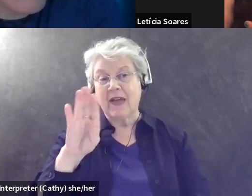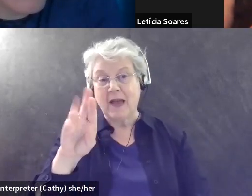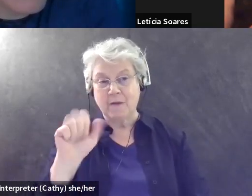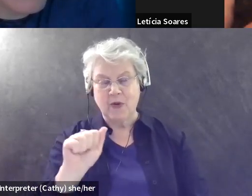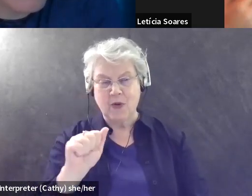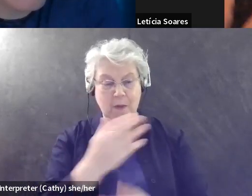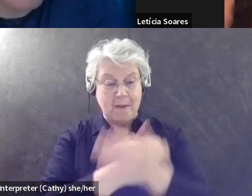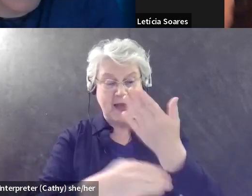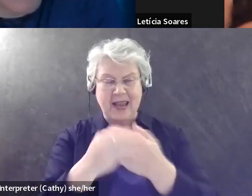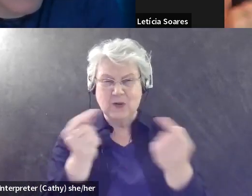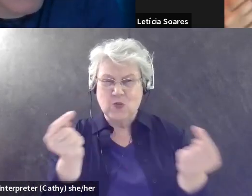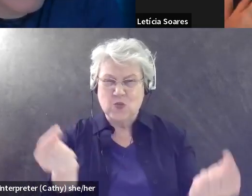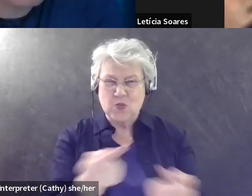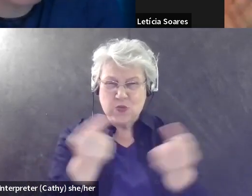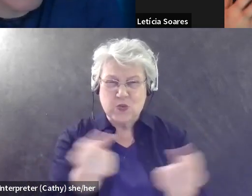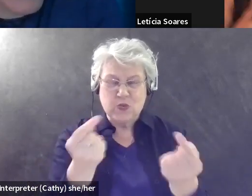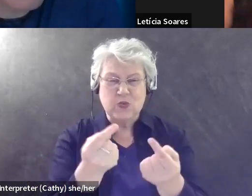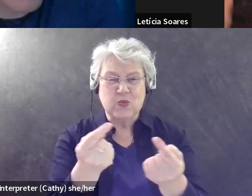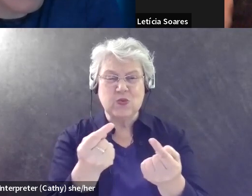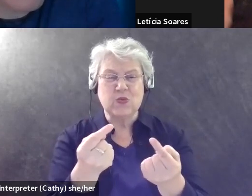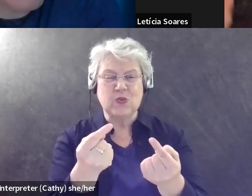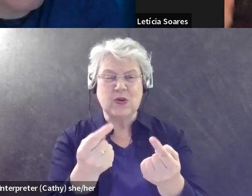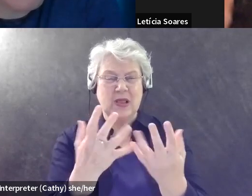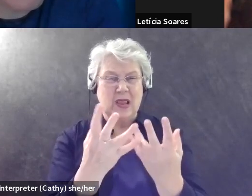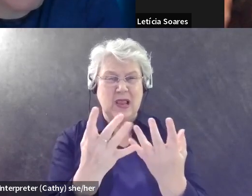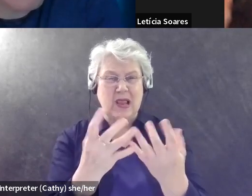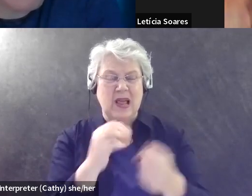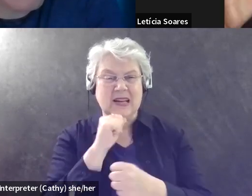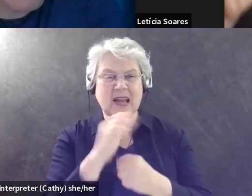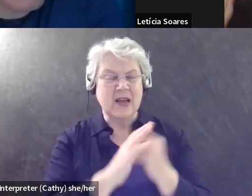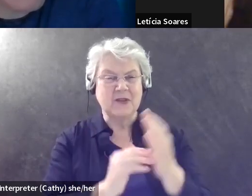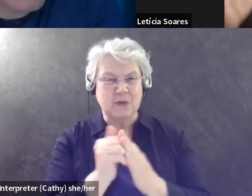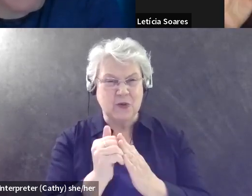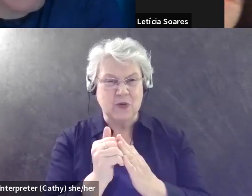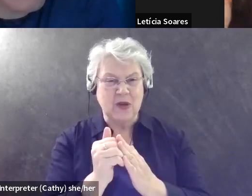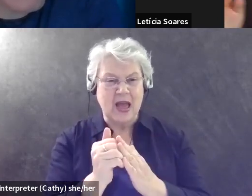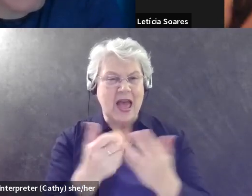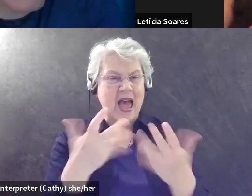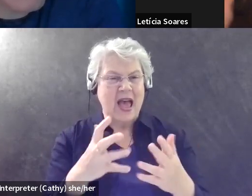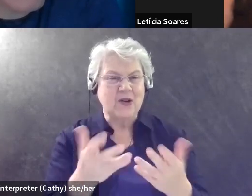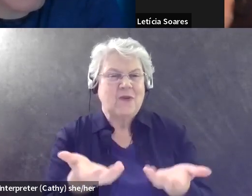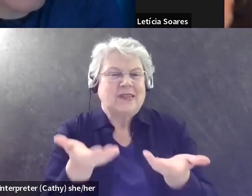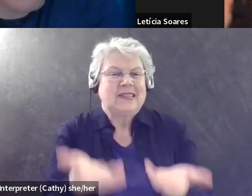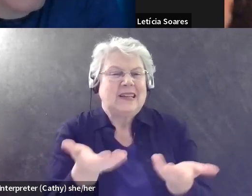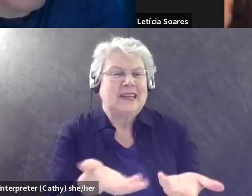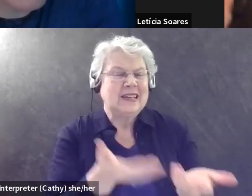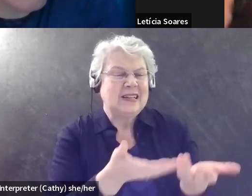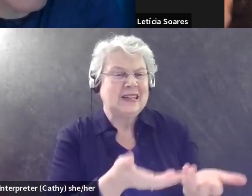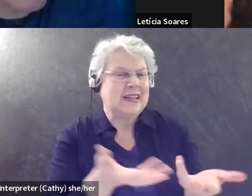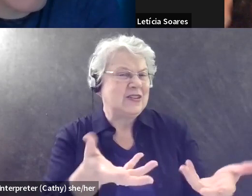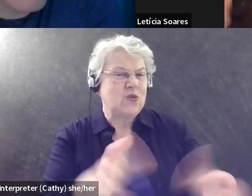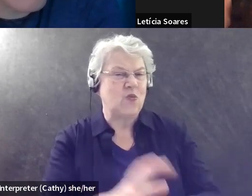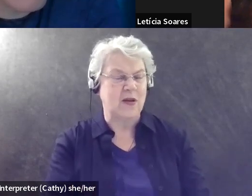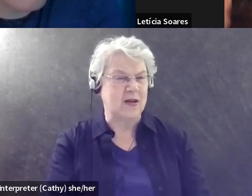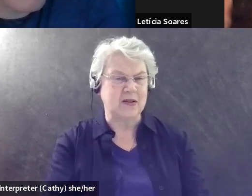pain, uh, hand tingling, just hands are uncomfortable. I don't want to be doing this. I don't want to be